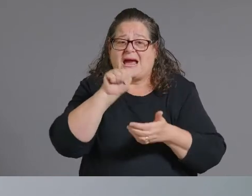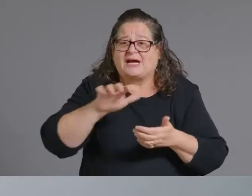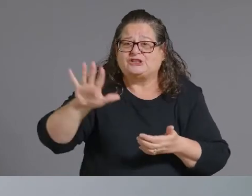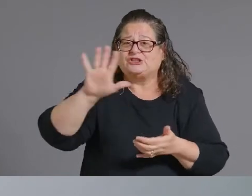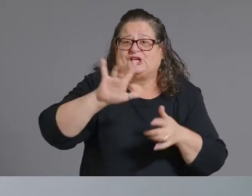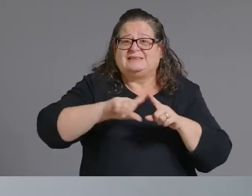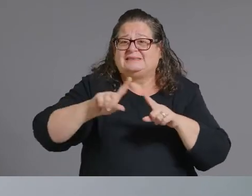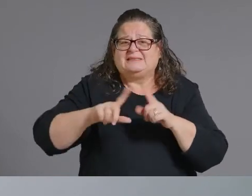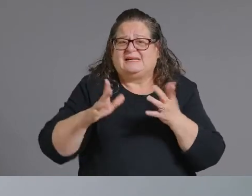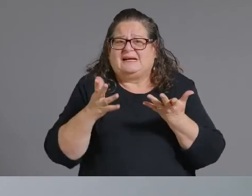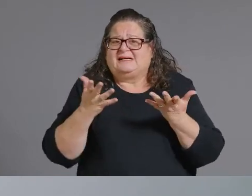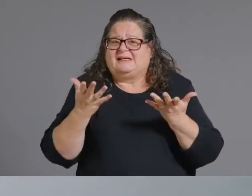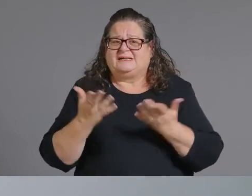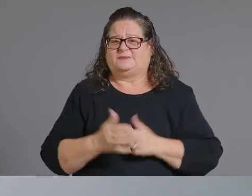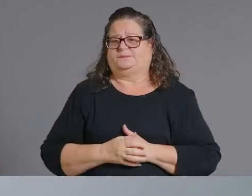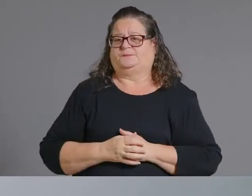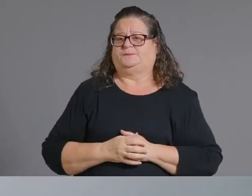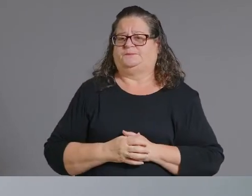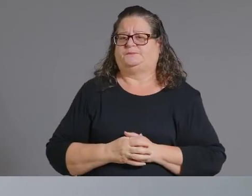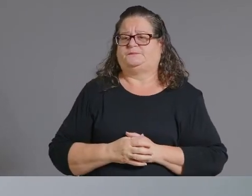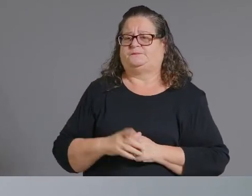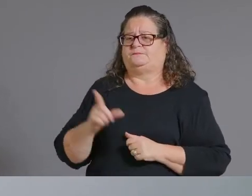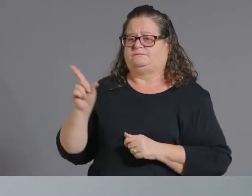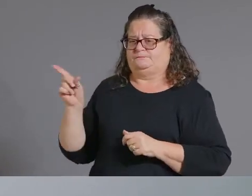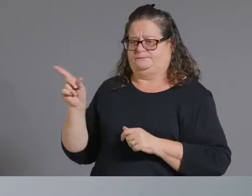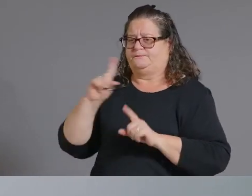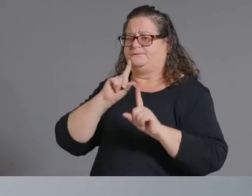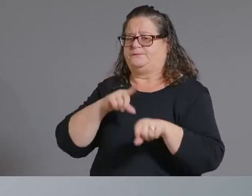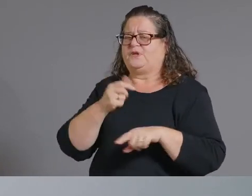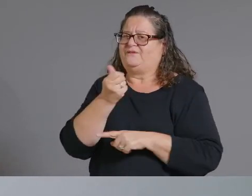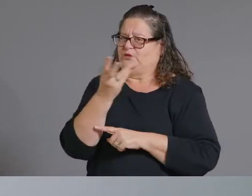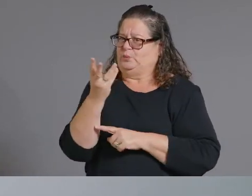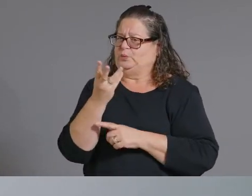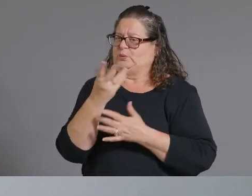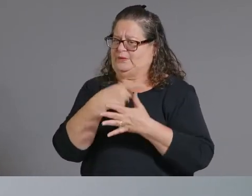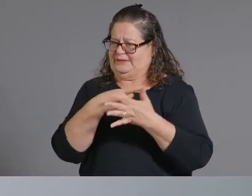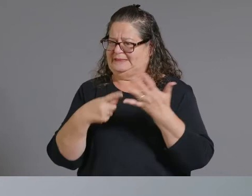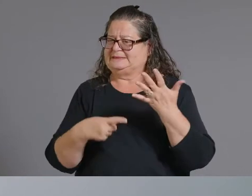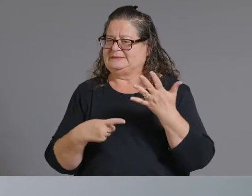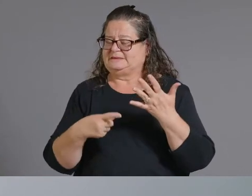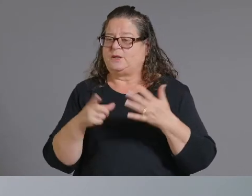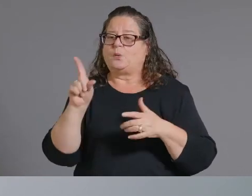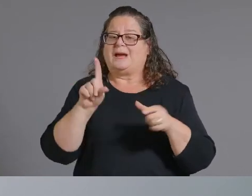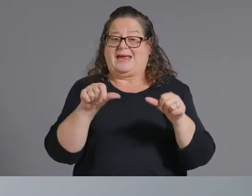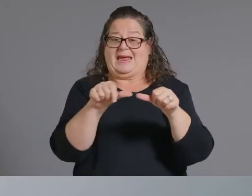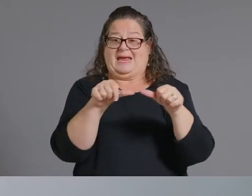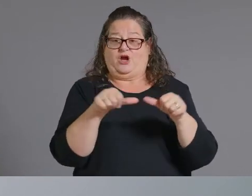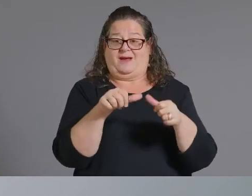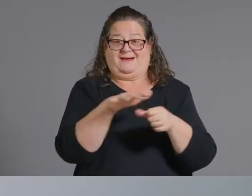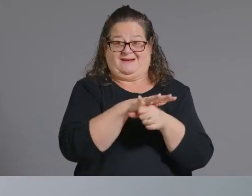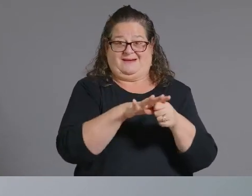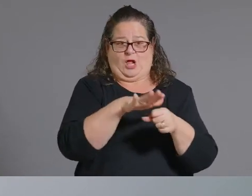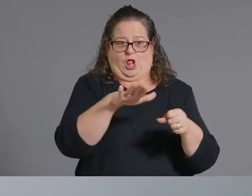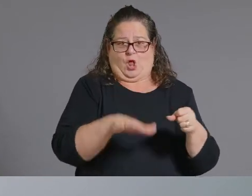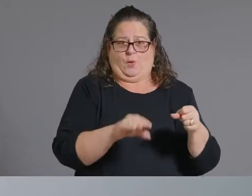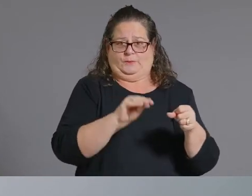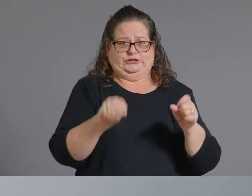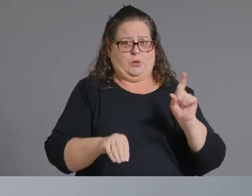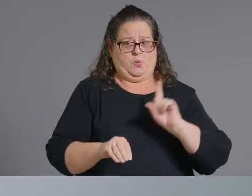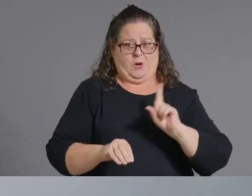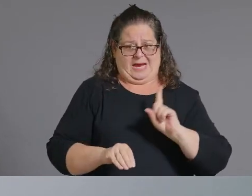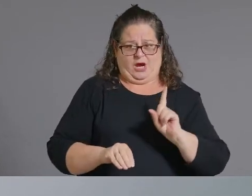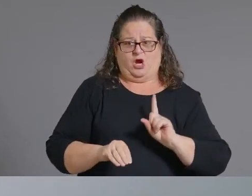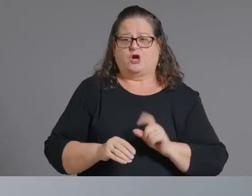geographically where are there low rates where do we know that there are um people that have higher uh rates